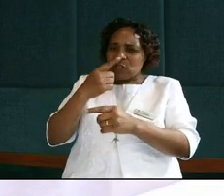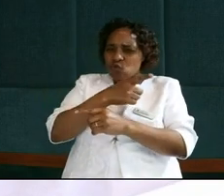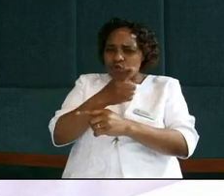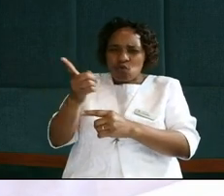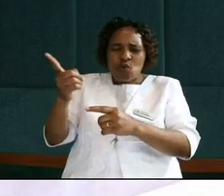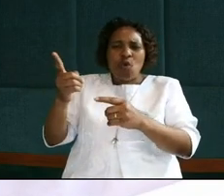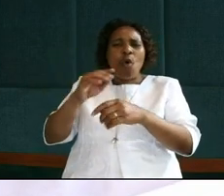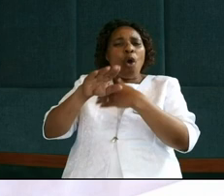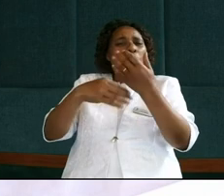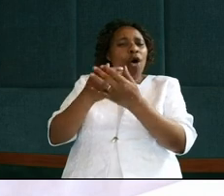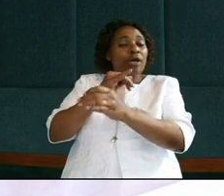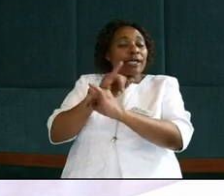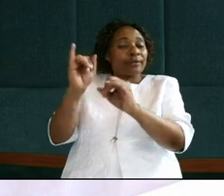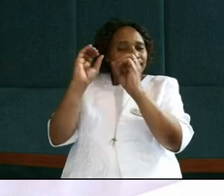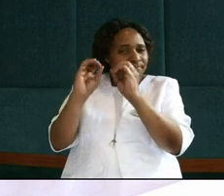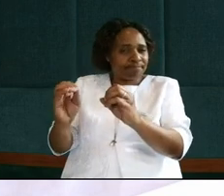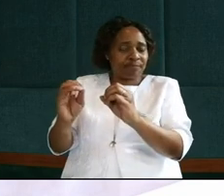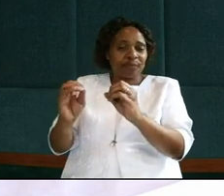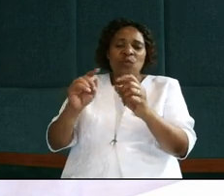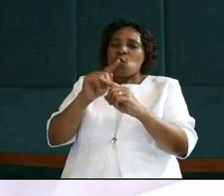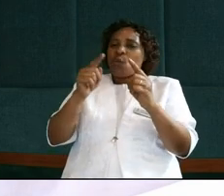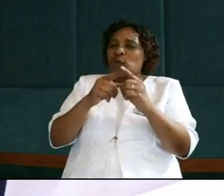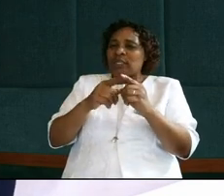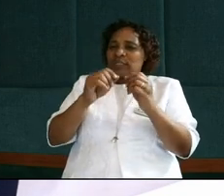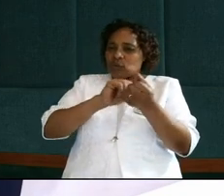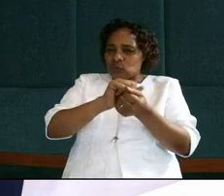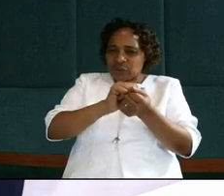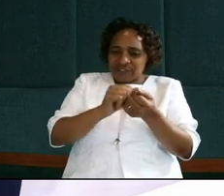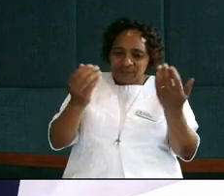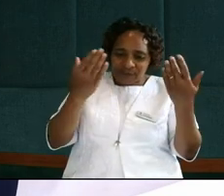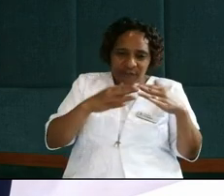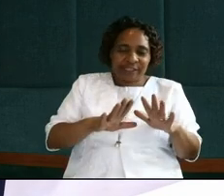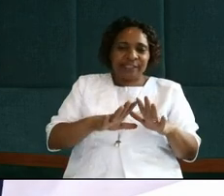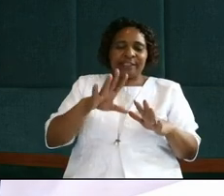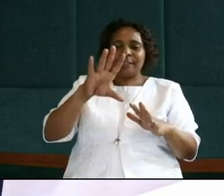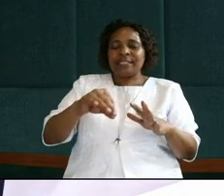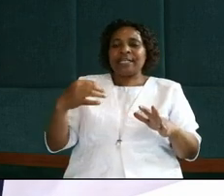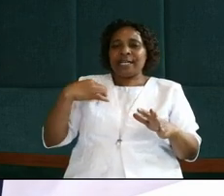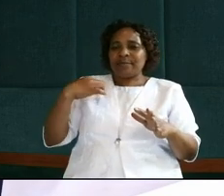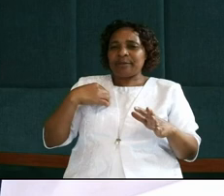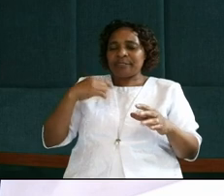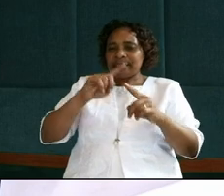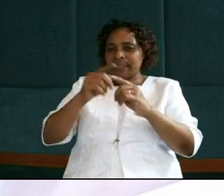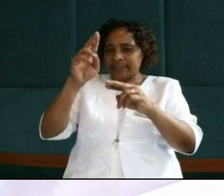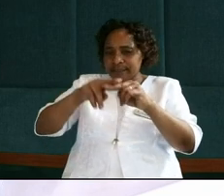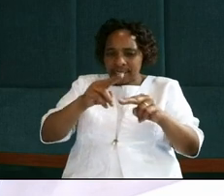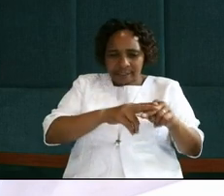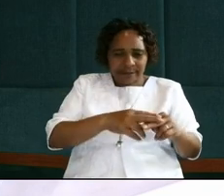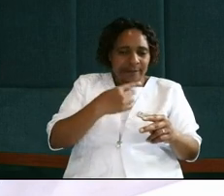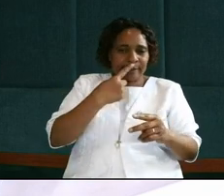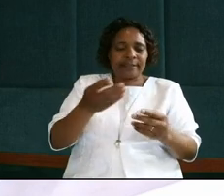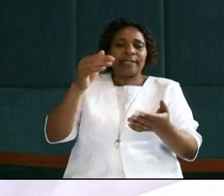not all clean. So when he had washed their feet, taken his garments, and sat down again, he